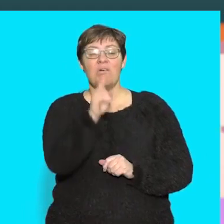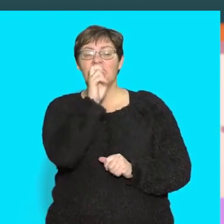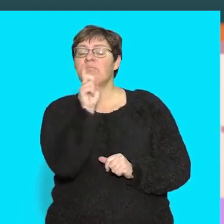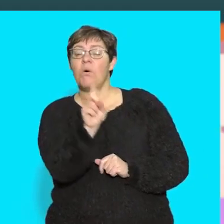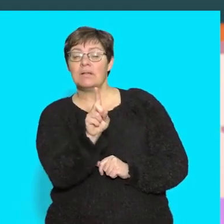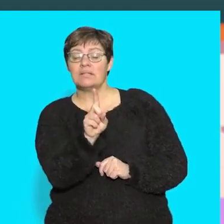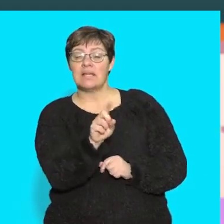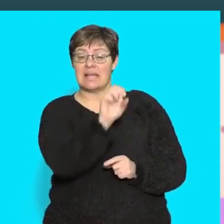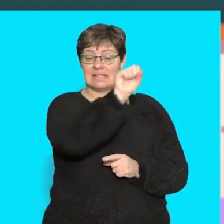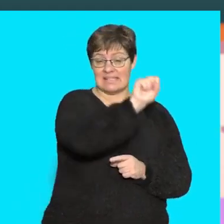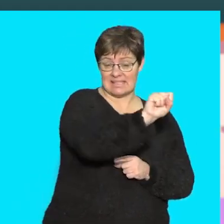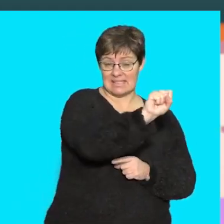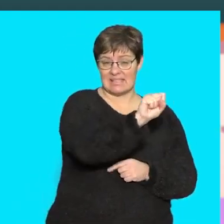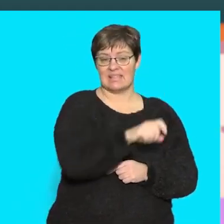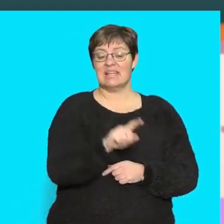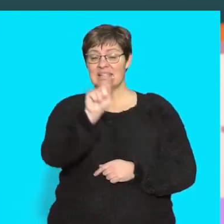the sounds